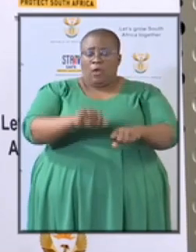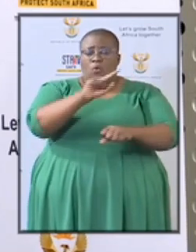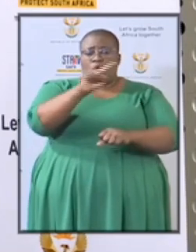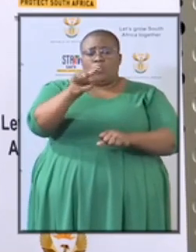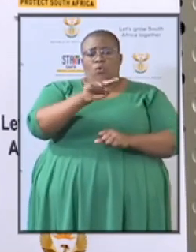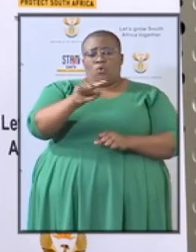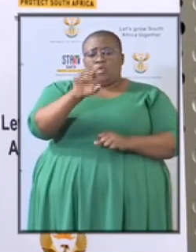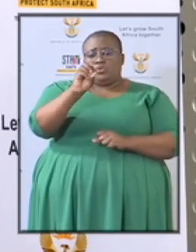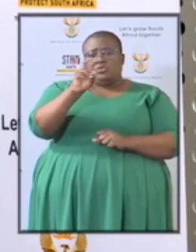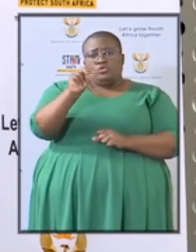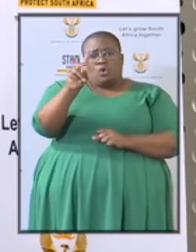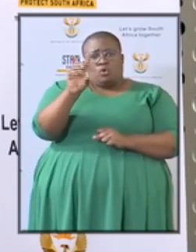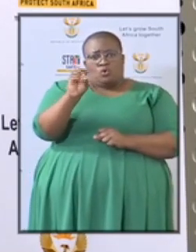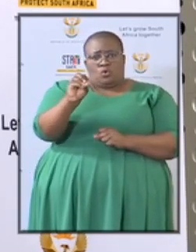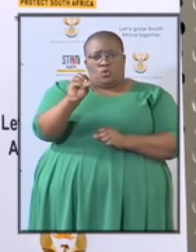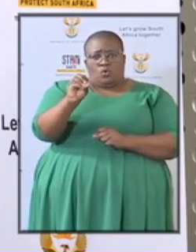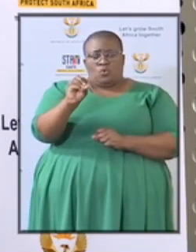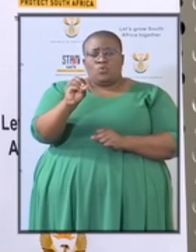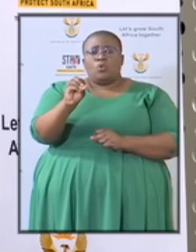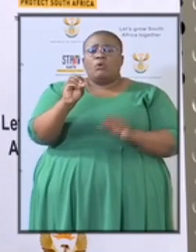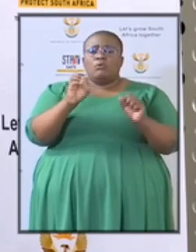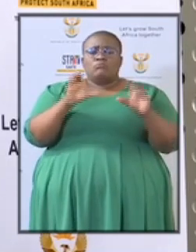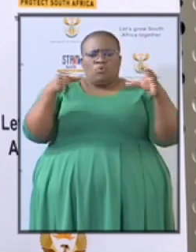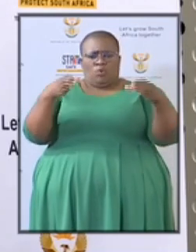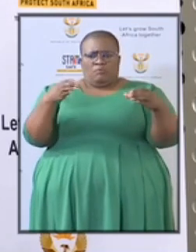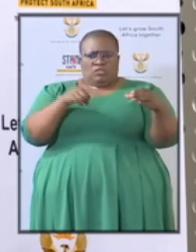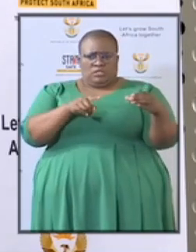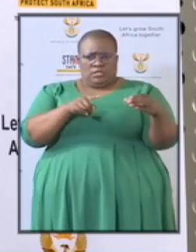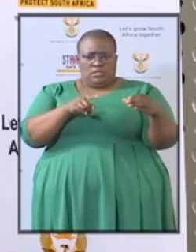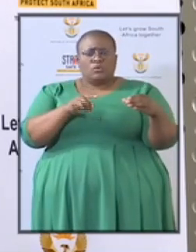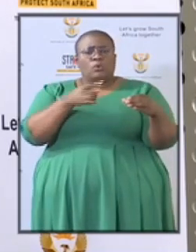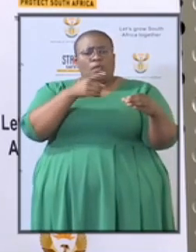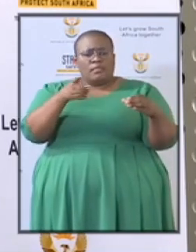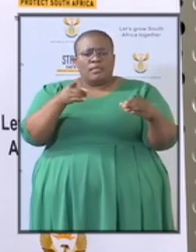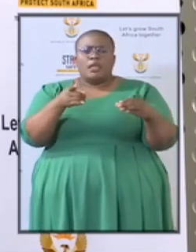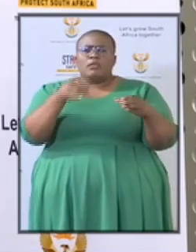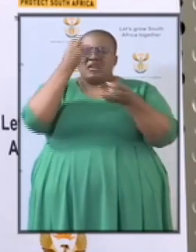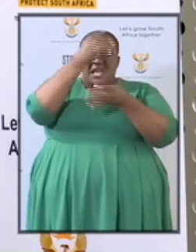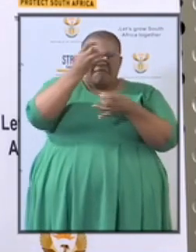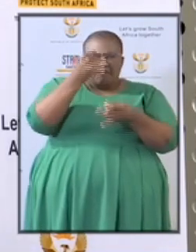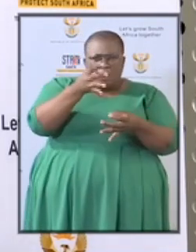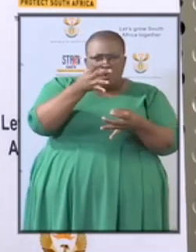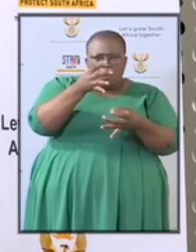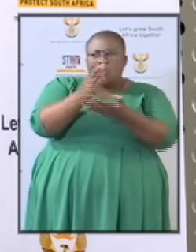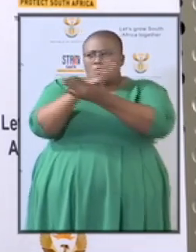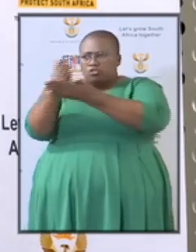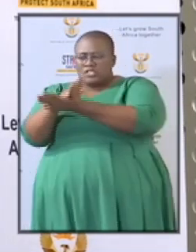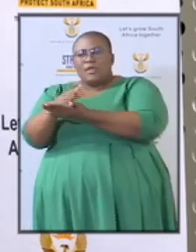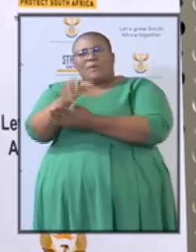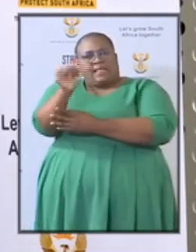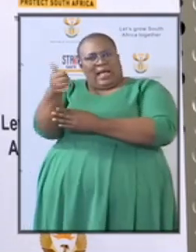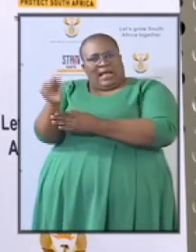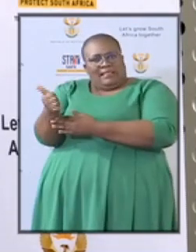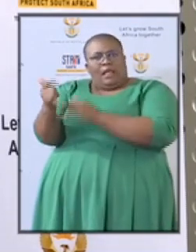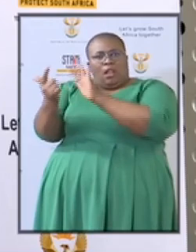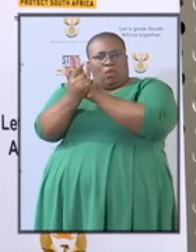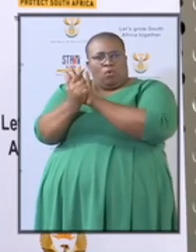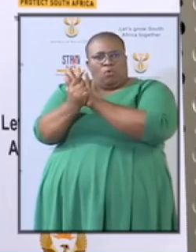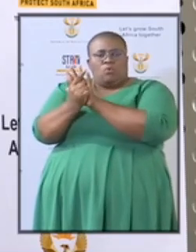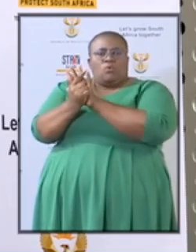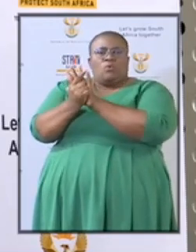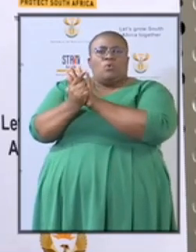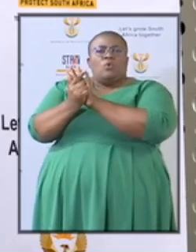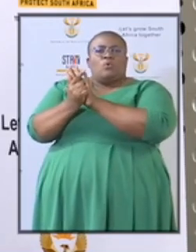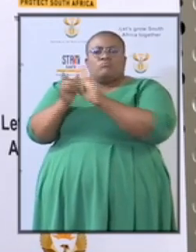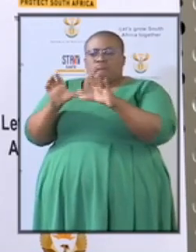investigators to share uh the information with any other law enforcement agents that kind of conversation